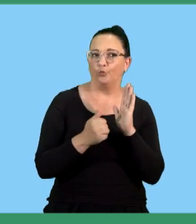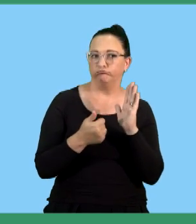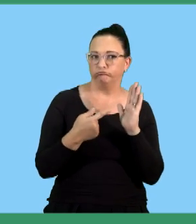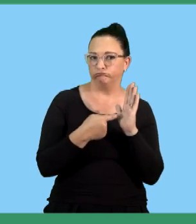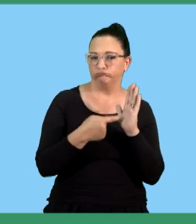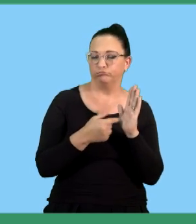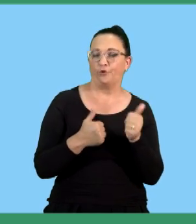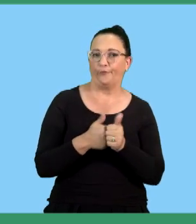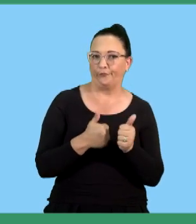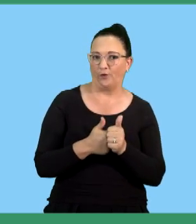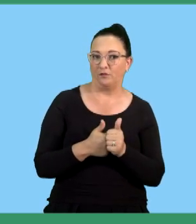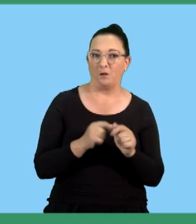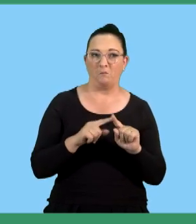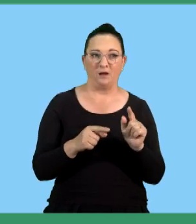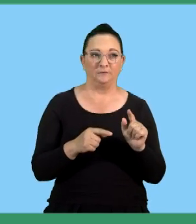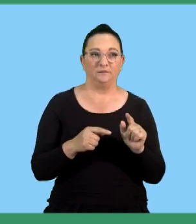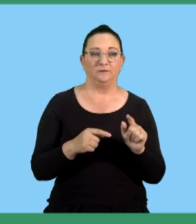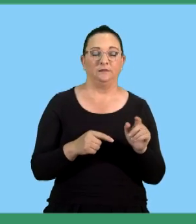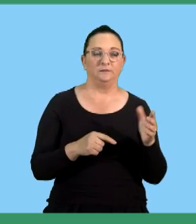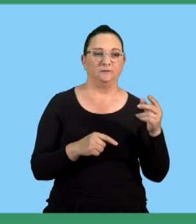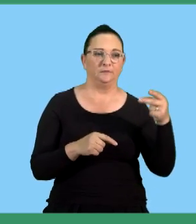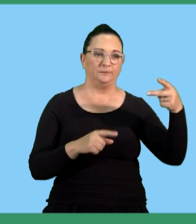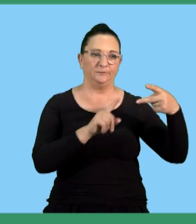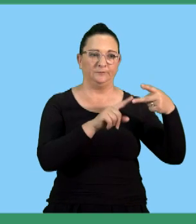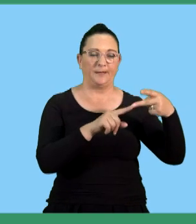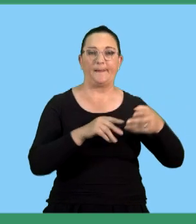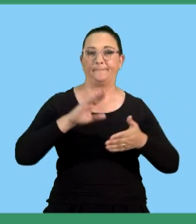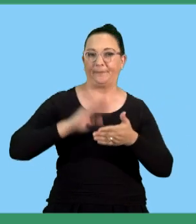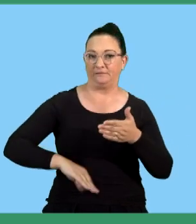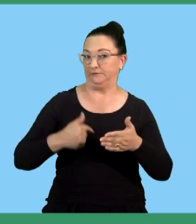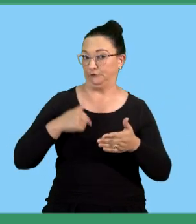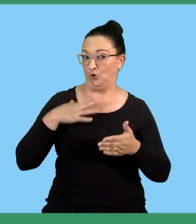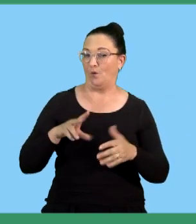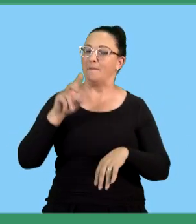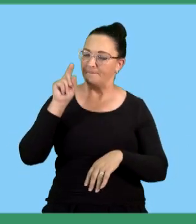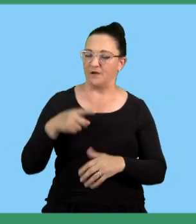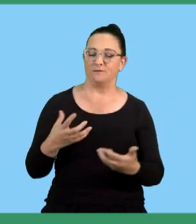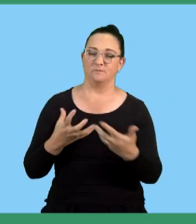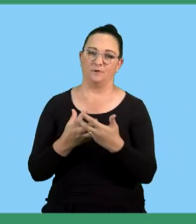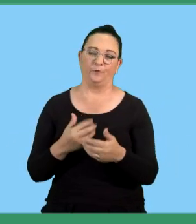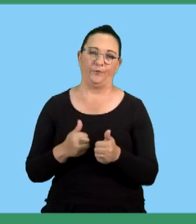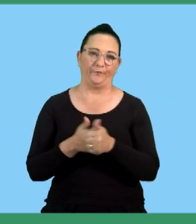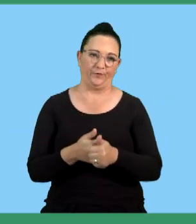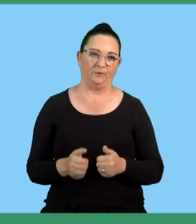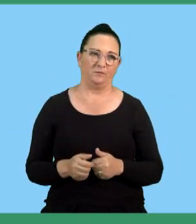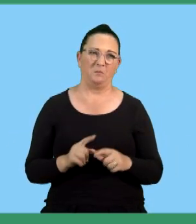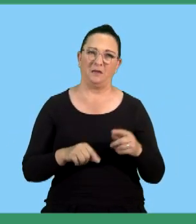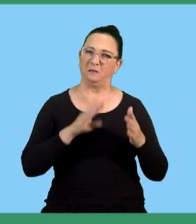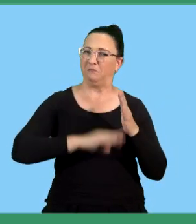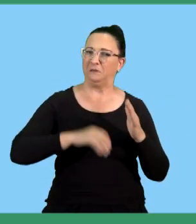rules. We looked at penalties. We said if we do not want to be penalized, we need to comply. So what does penalties mean?